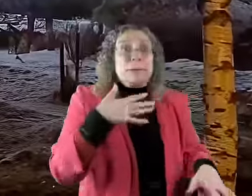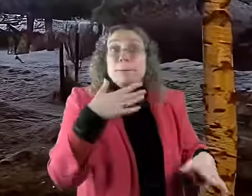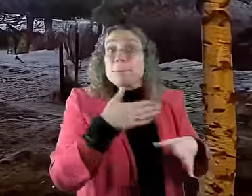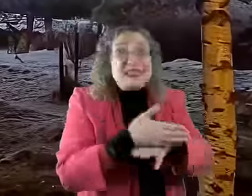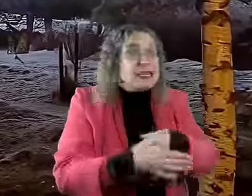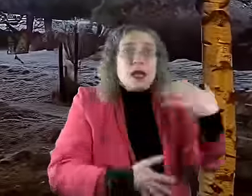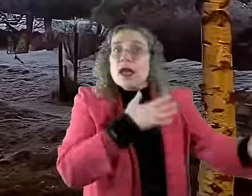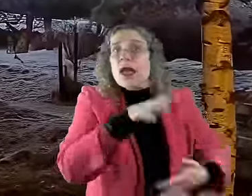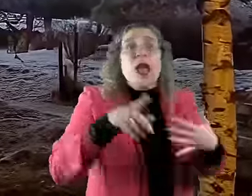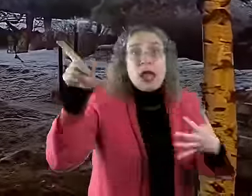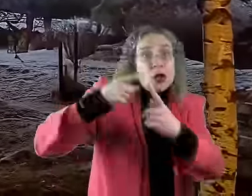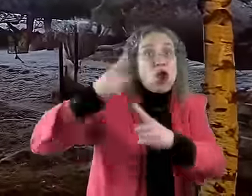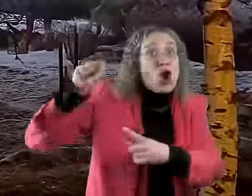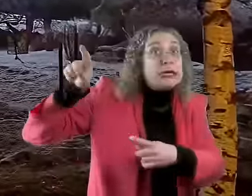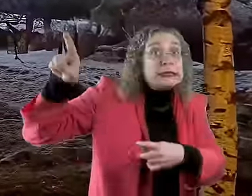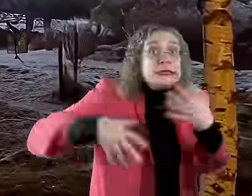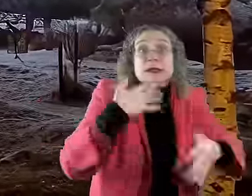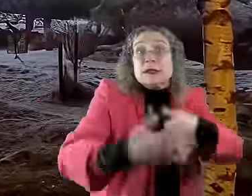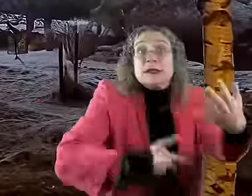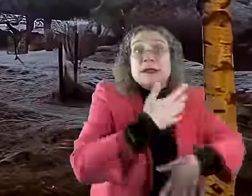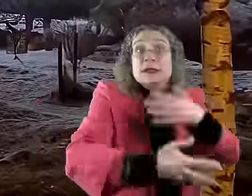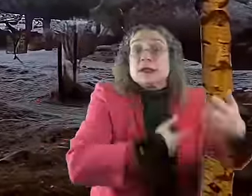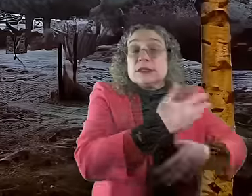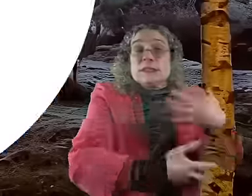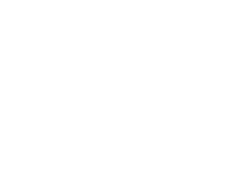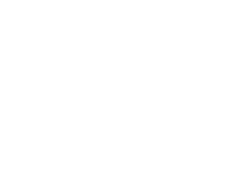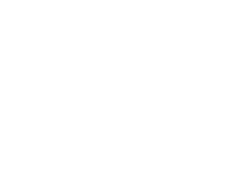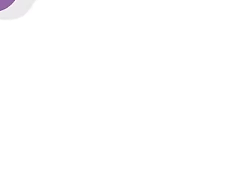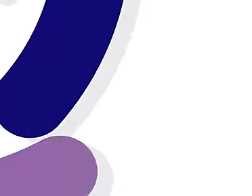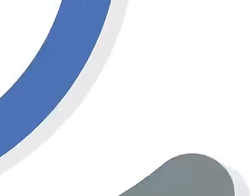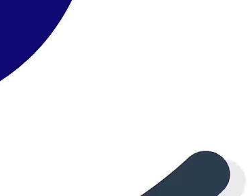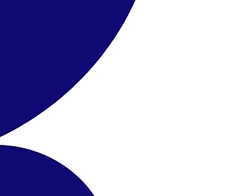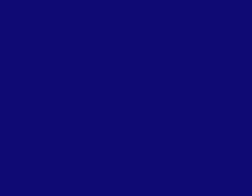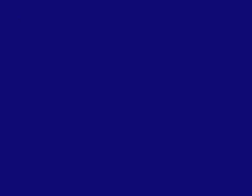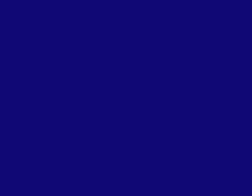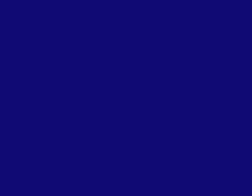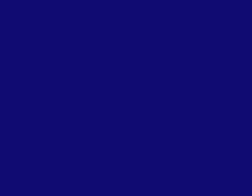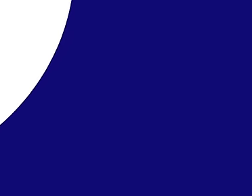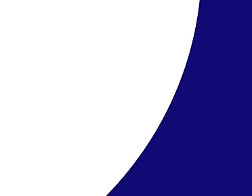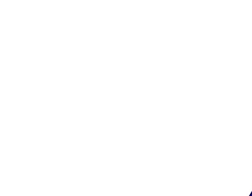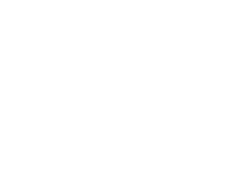take for granted so busy with the clutter of our lives. Thank you.